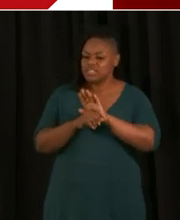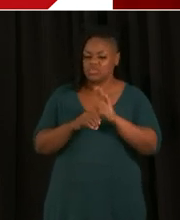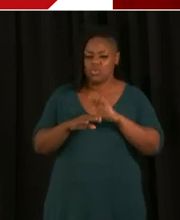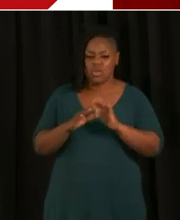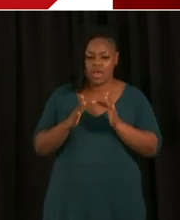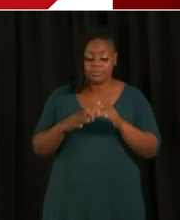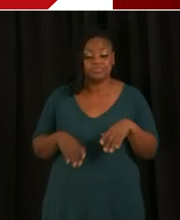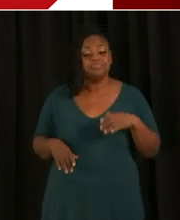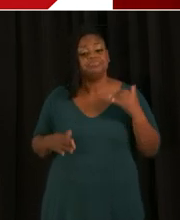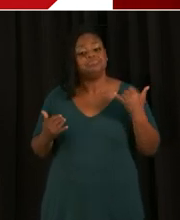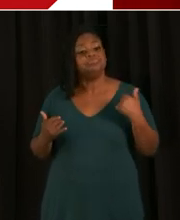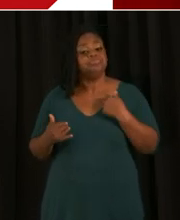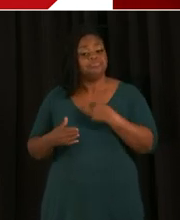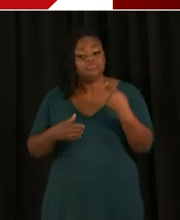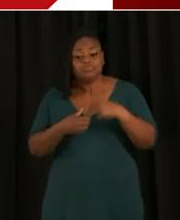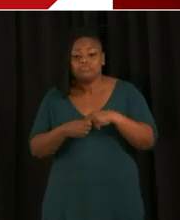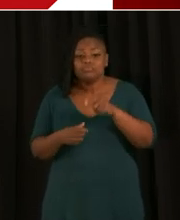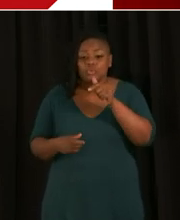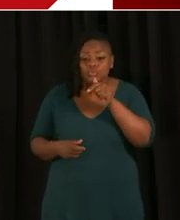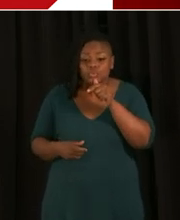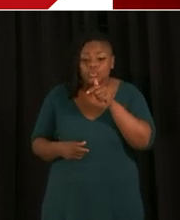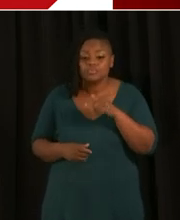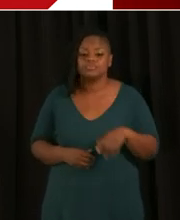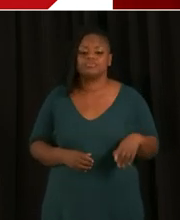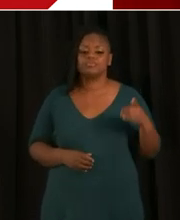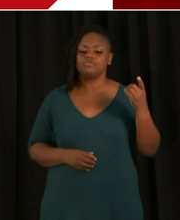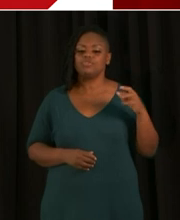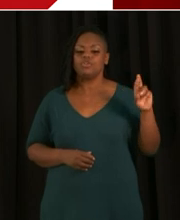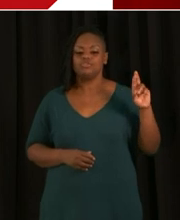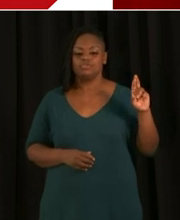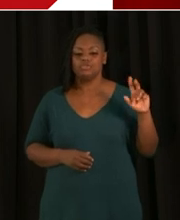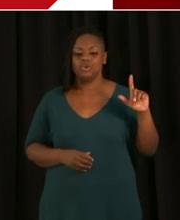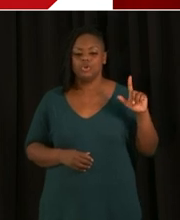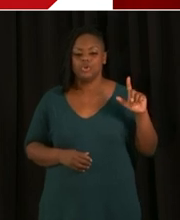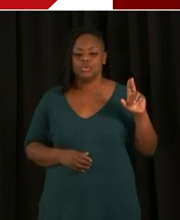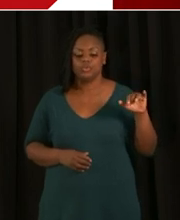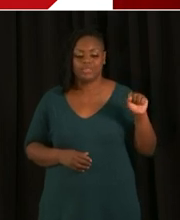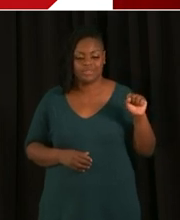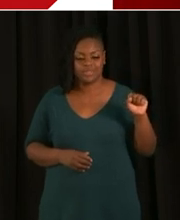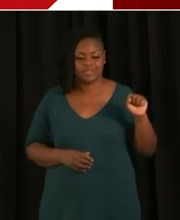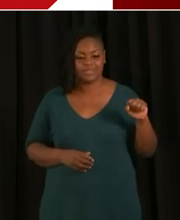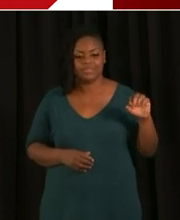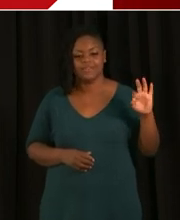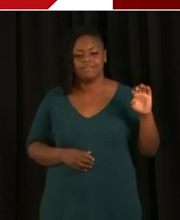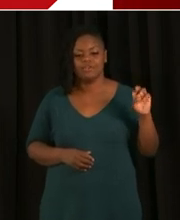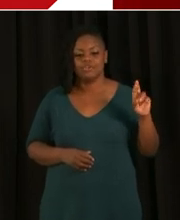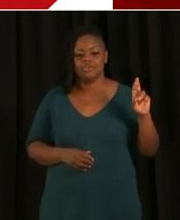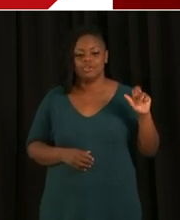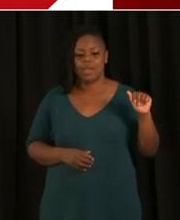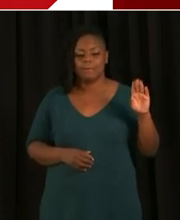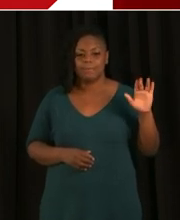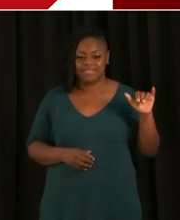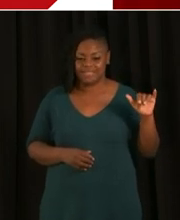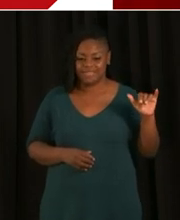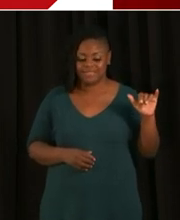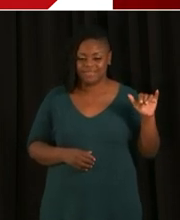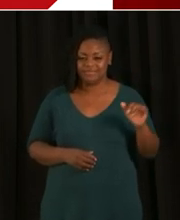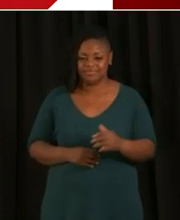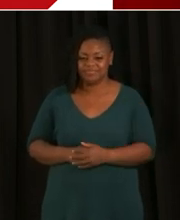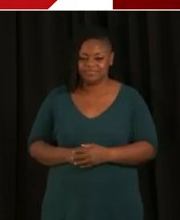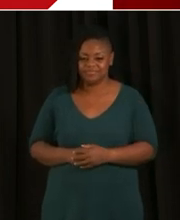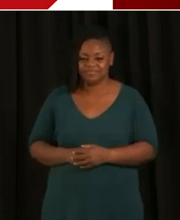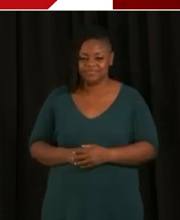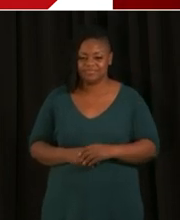DCPS Chancellor Dr. Louis Farabee who will provide an update on testing at DCPS schools